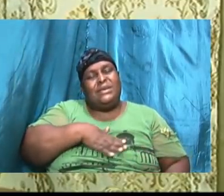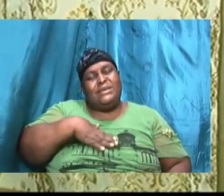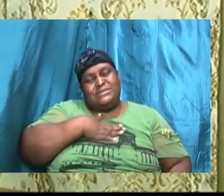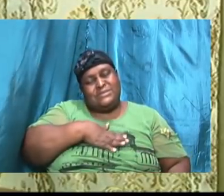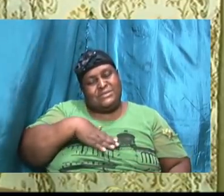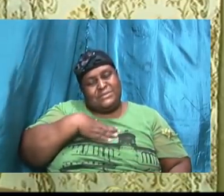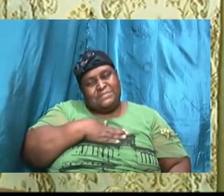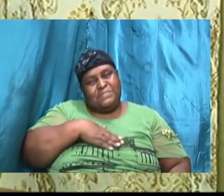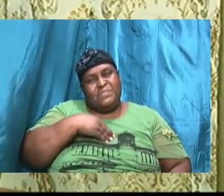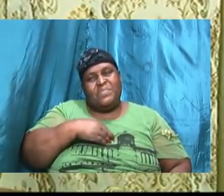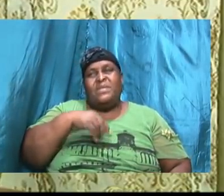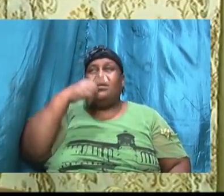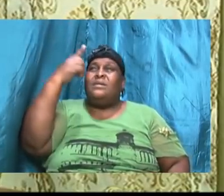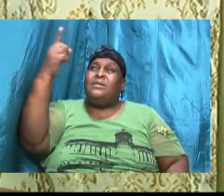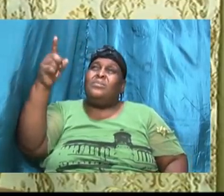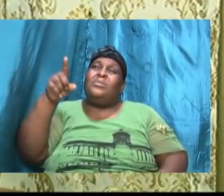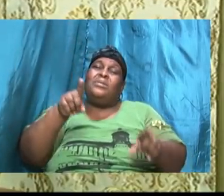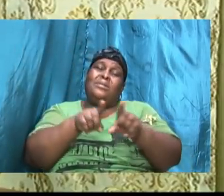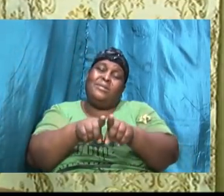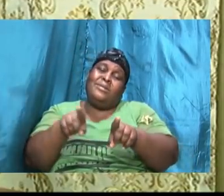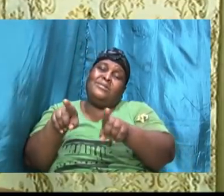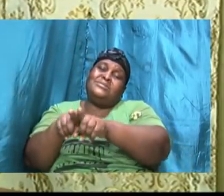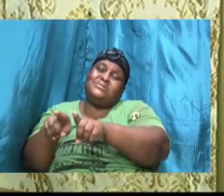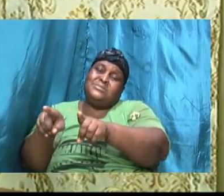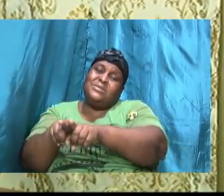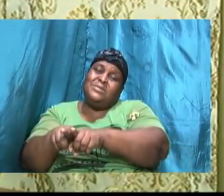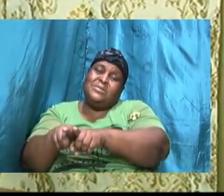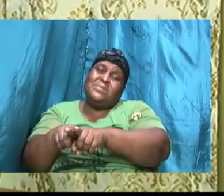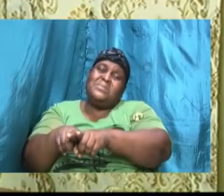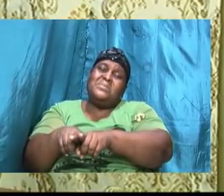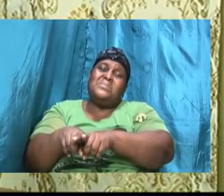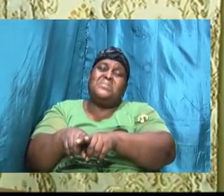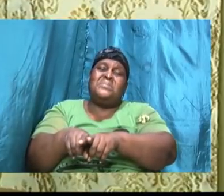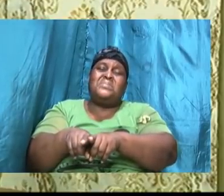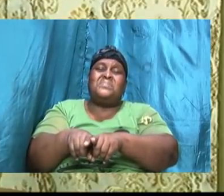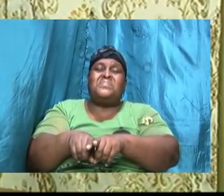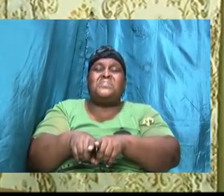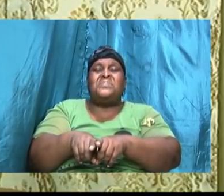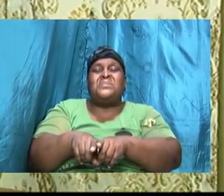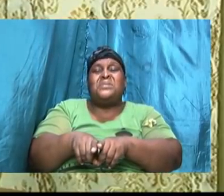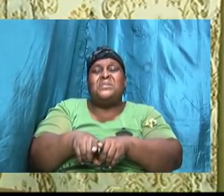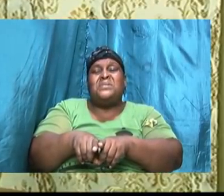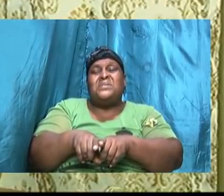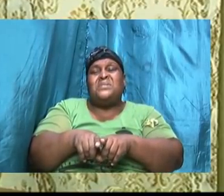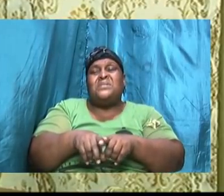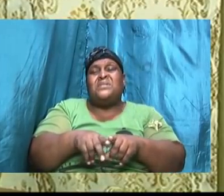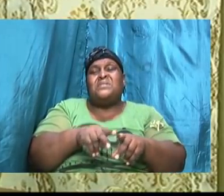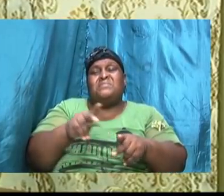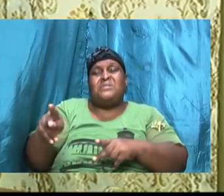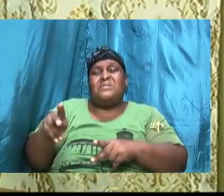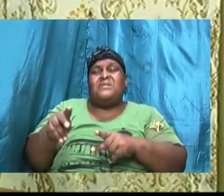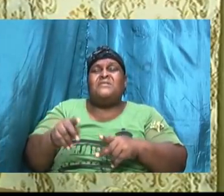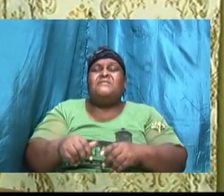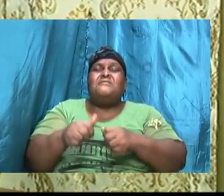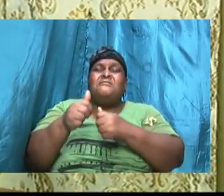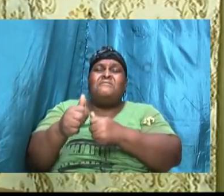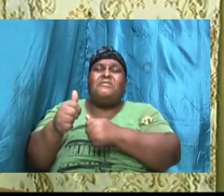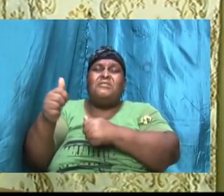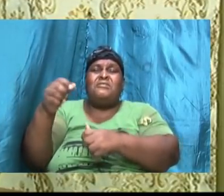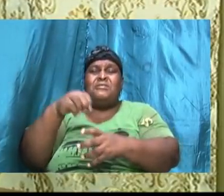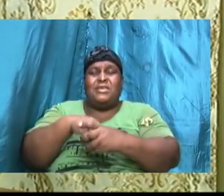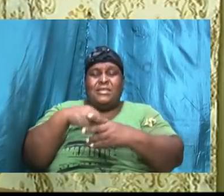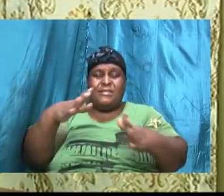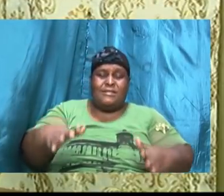he will also he will also a pattern be followed in